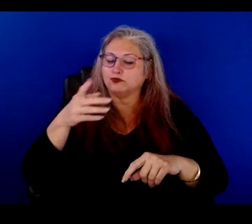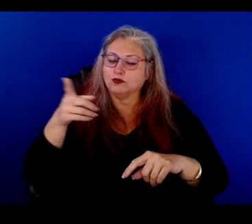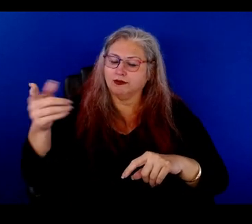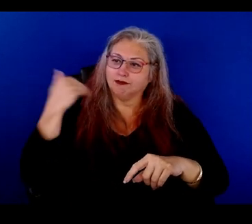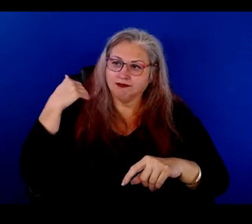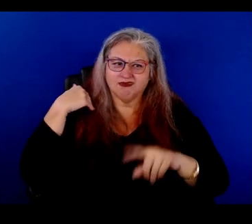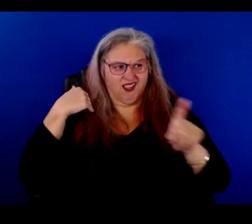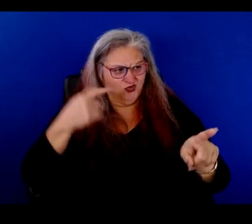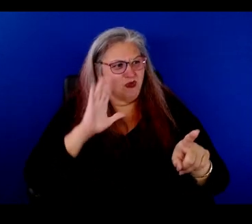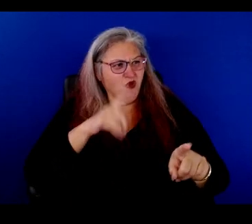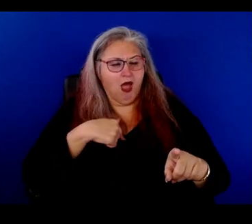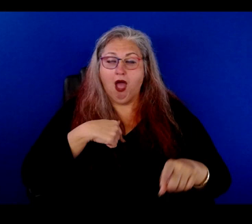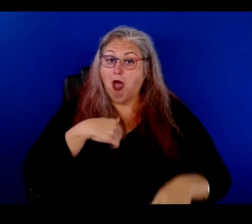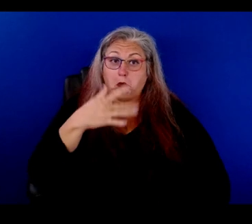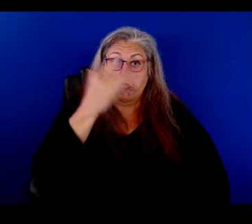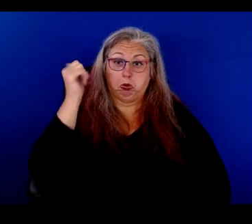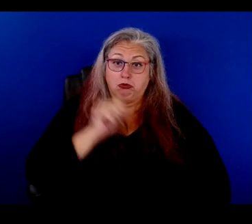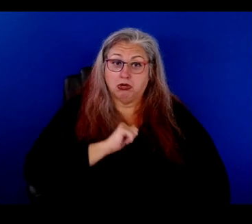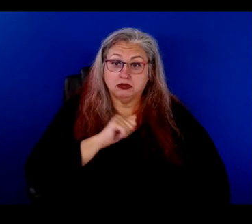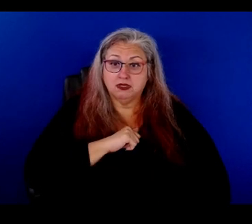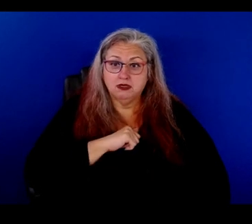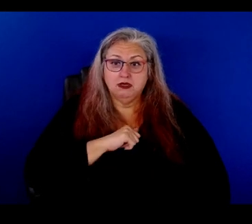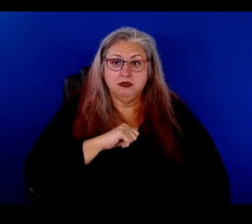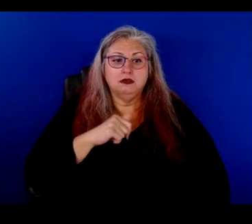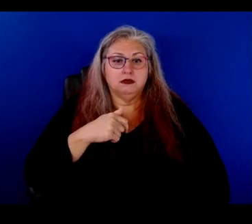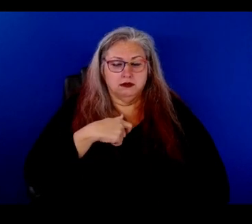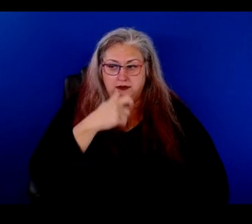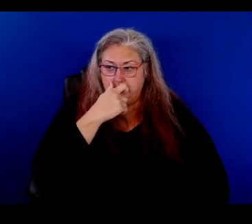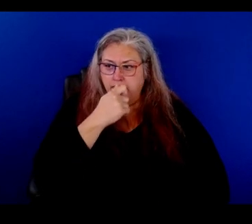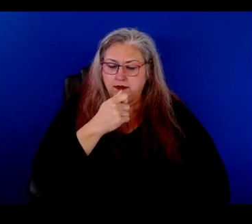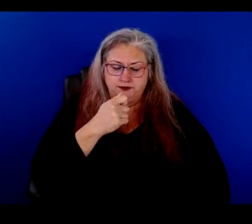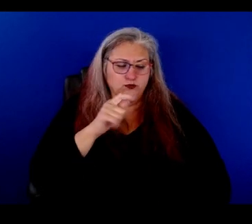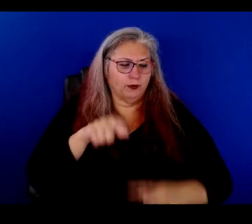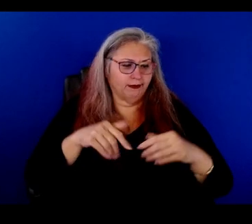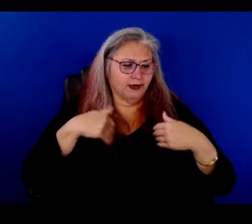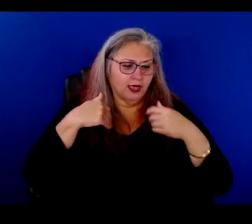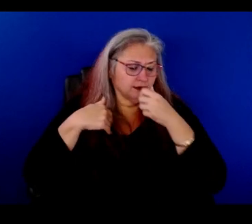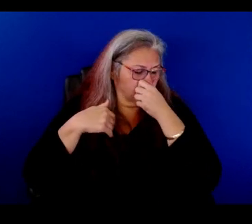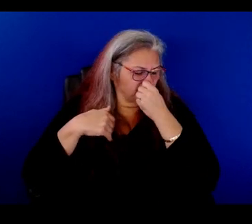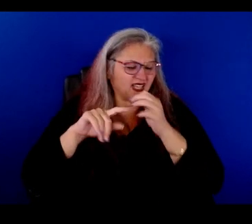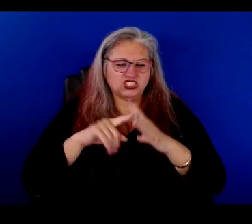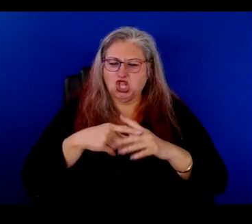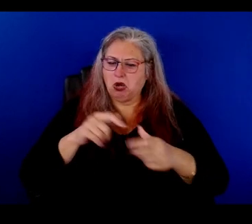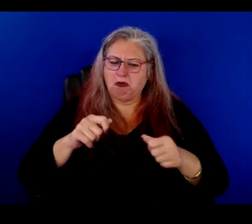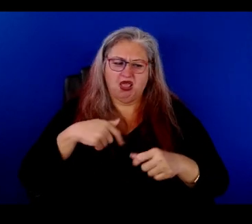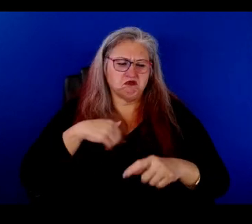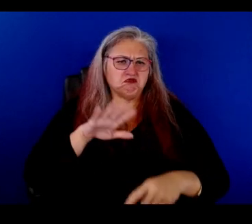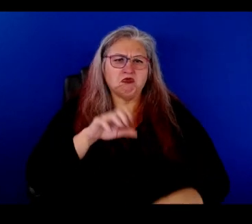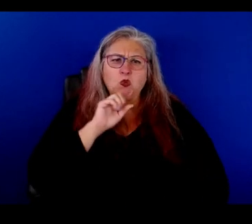reminded me of that. I had forgotten all about that. I really took an interest as a child and it really started playing when I was around nine.